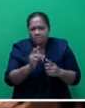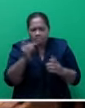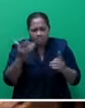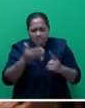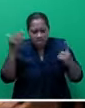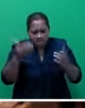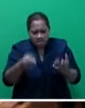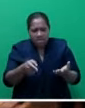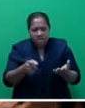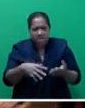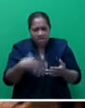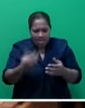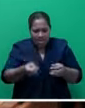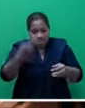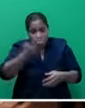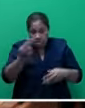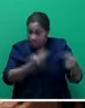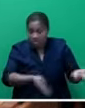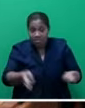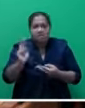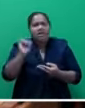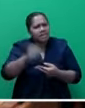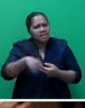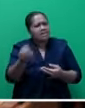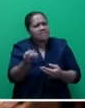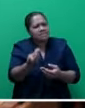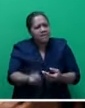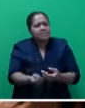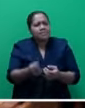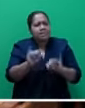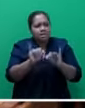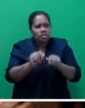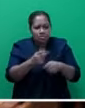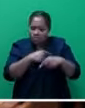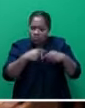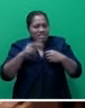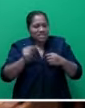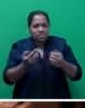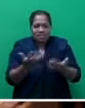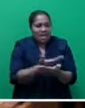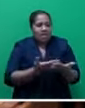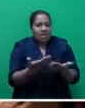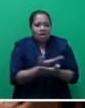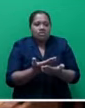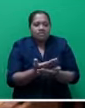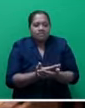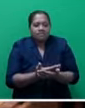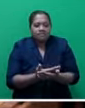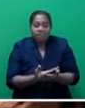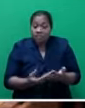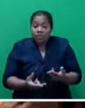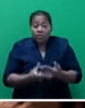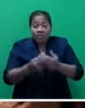Sir has raised in the 12 recommendations. And of course, there are some issues where we need to dialogue particularly with the United